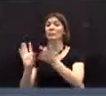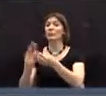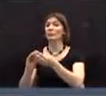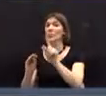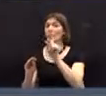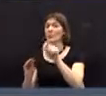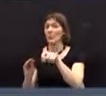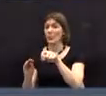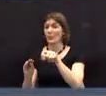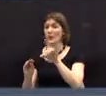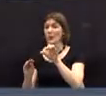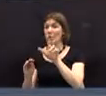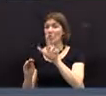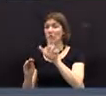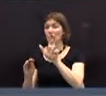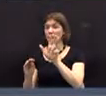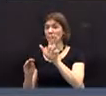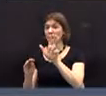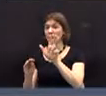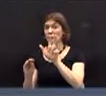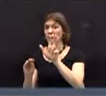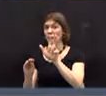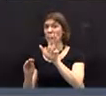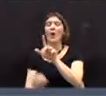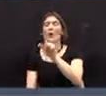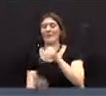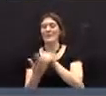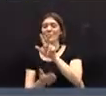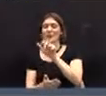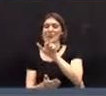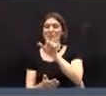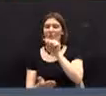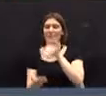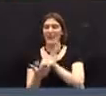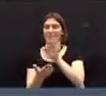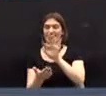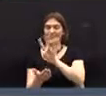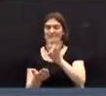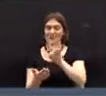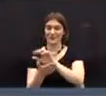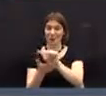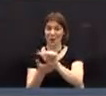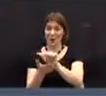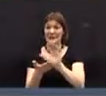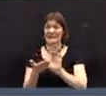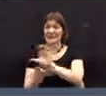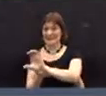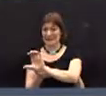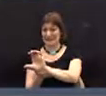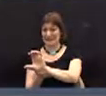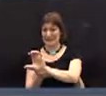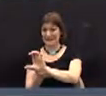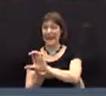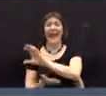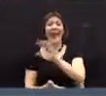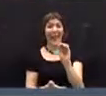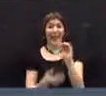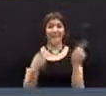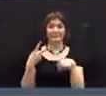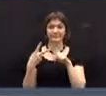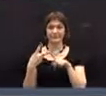$1,331,977, and to direct,